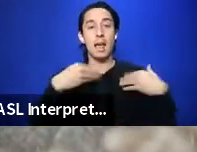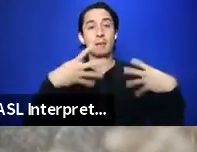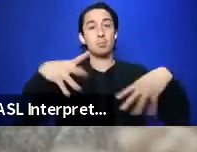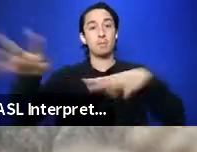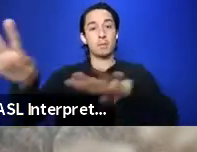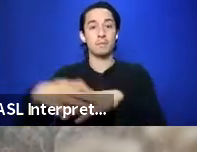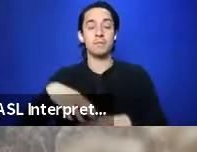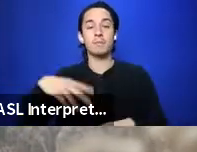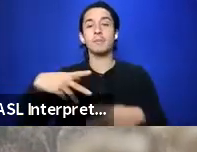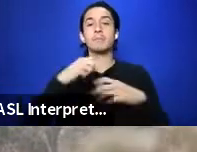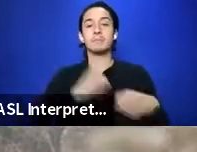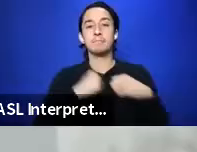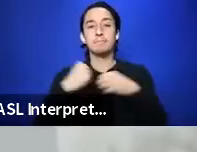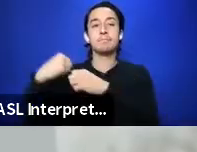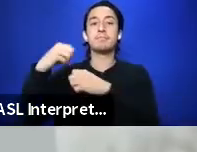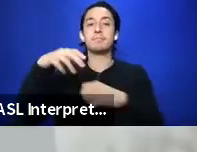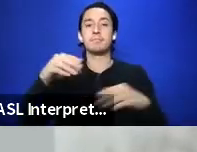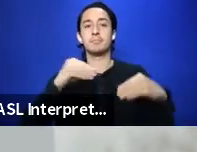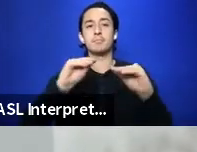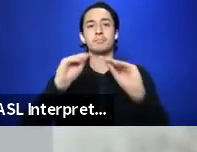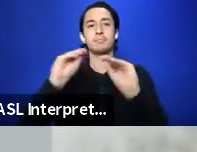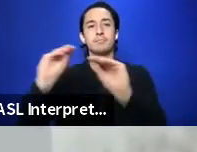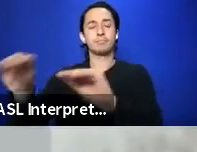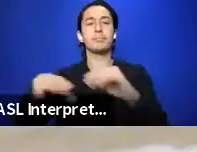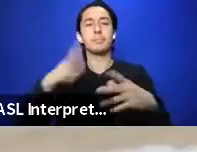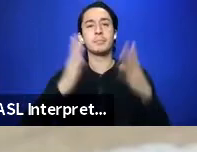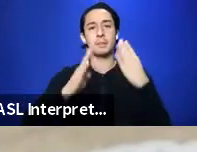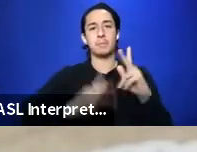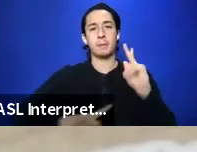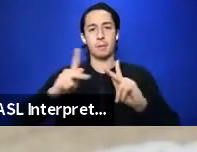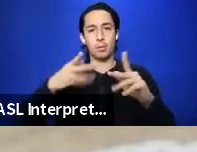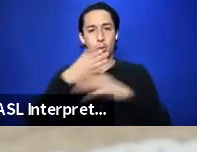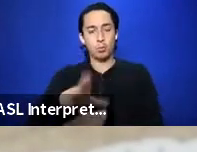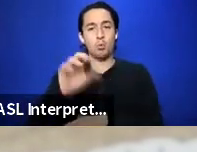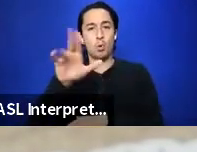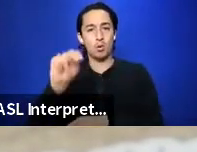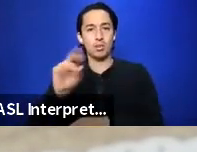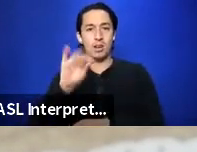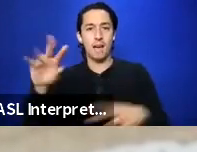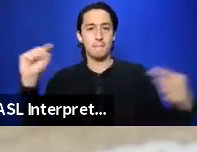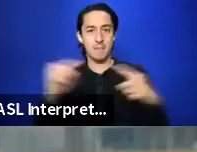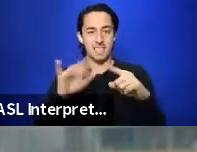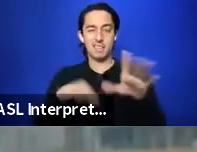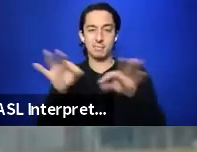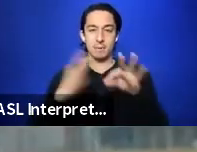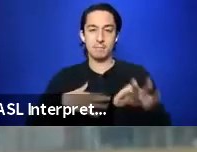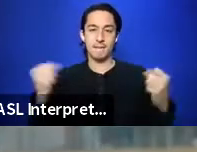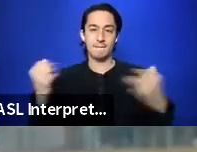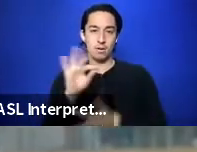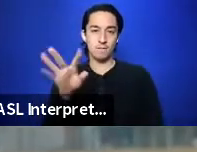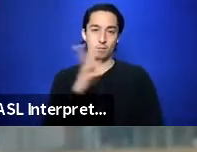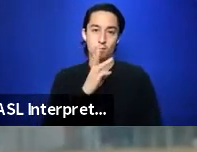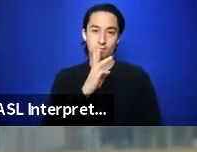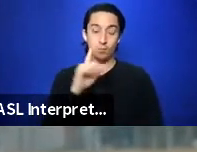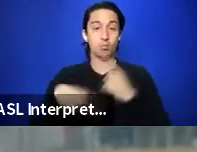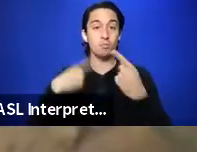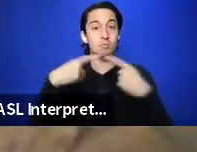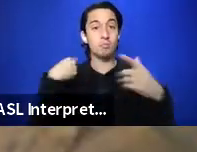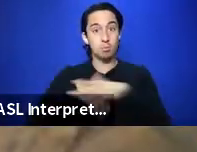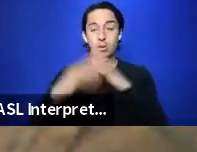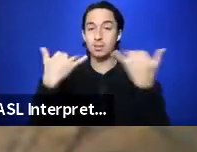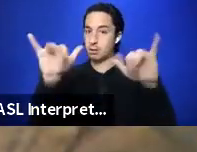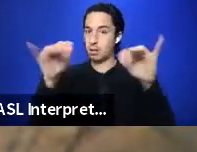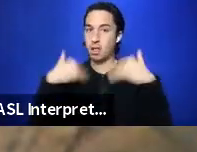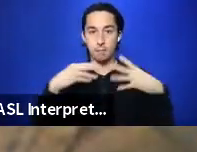Paddles pushing pent up people through oceans of pain. That explains my fear of water. When I was born, there was movement still.